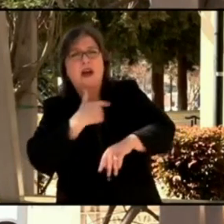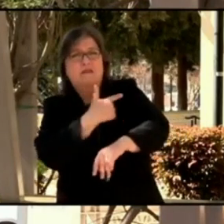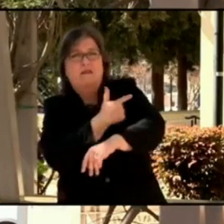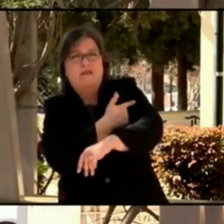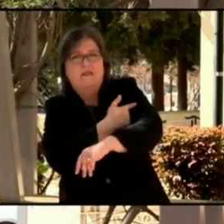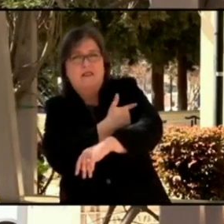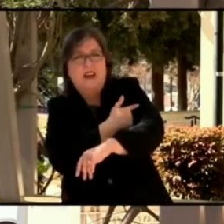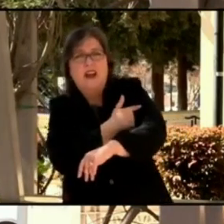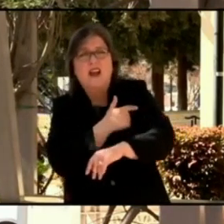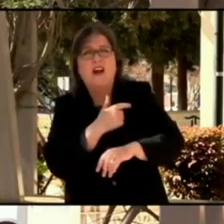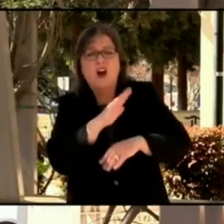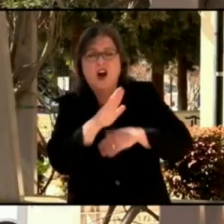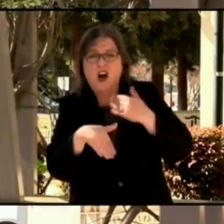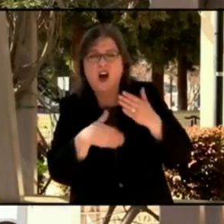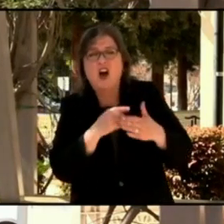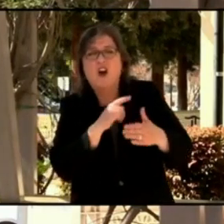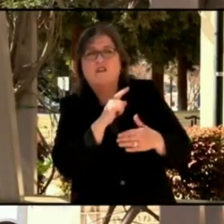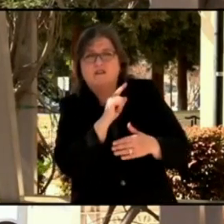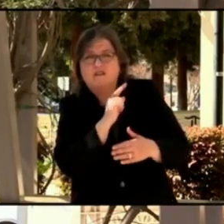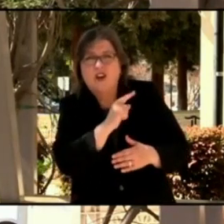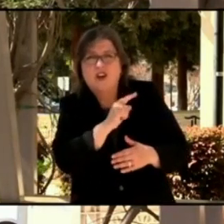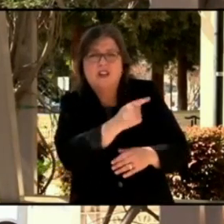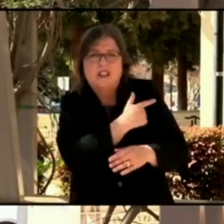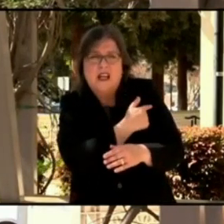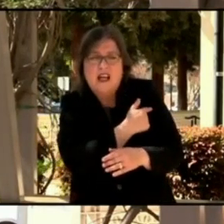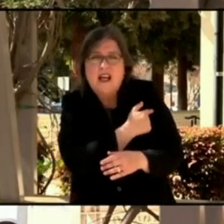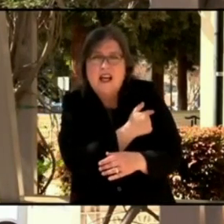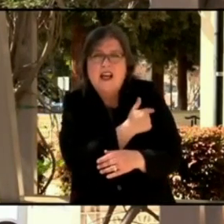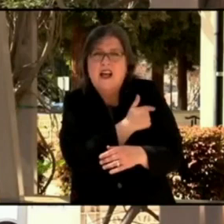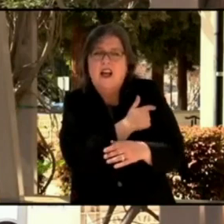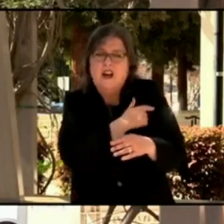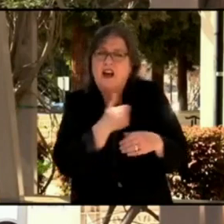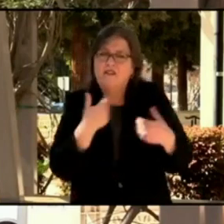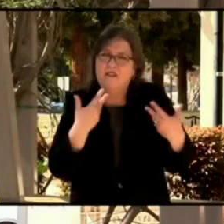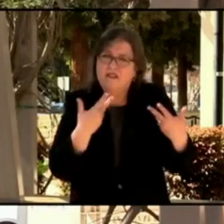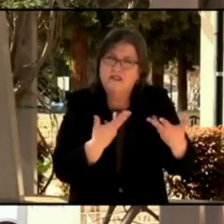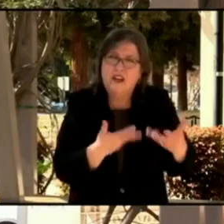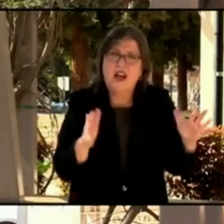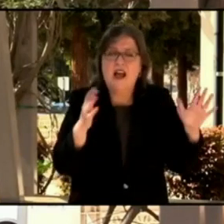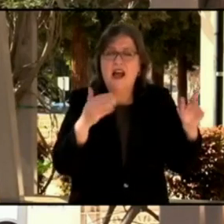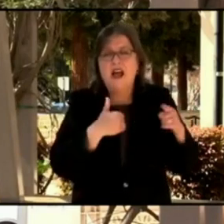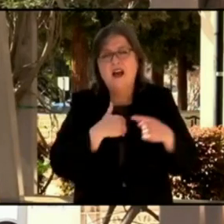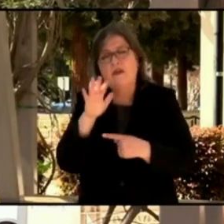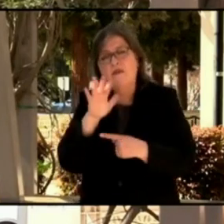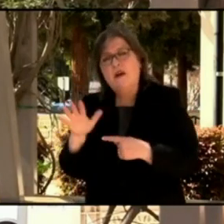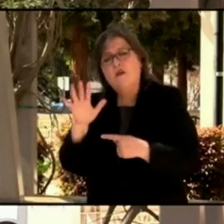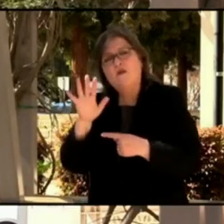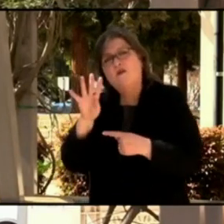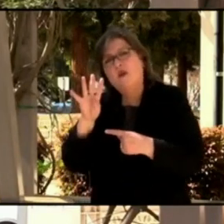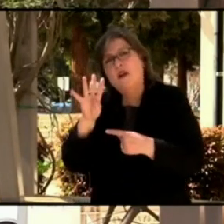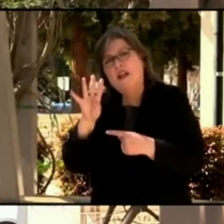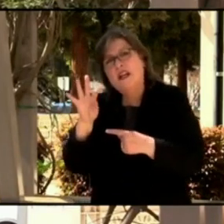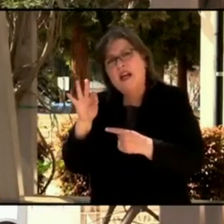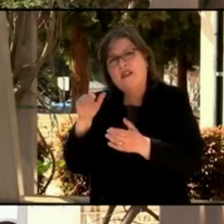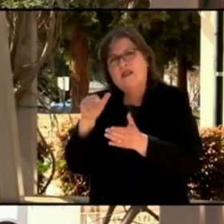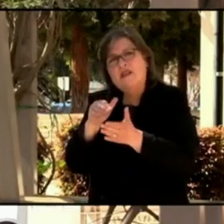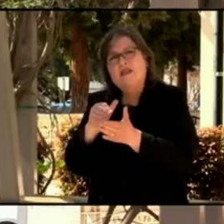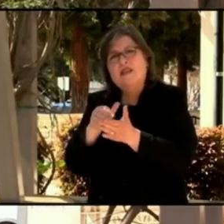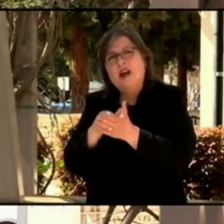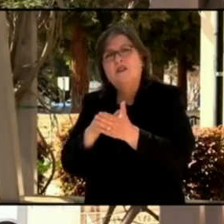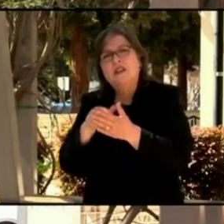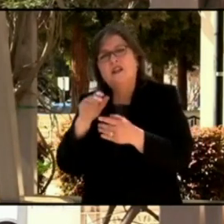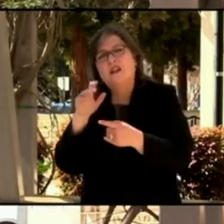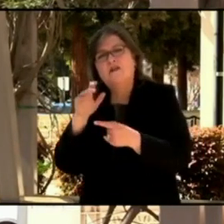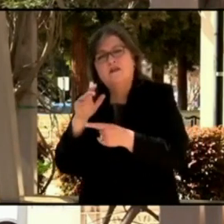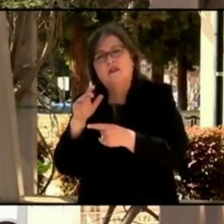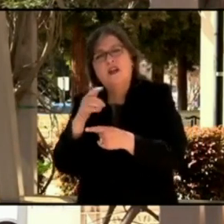week. So there will be at least 49,000 doses of vaccine that will be opened up for appointments for next week, which is more